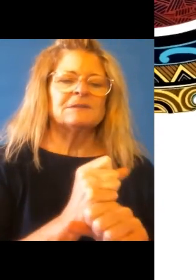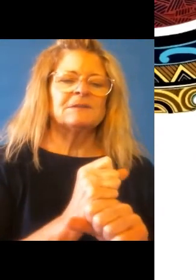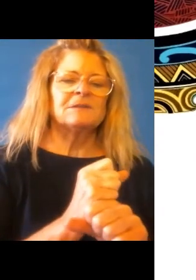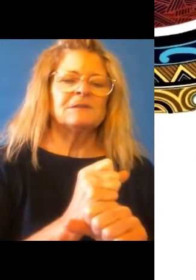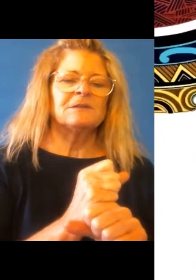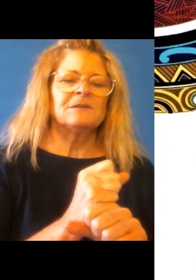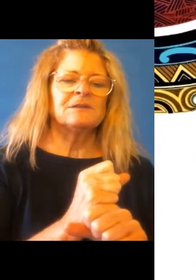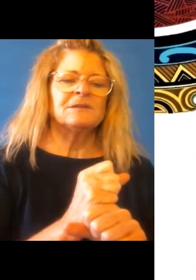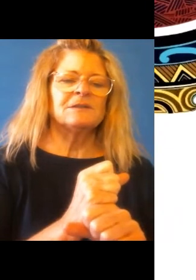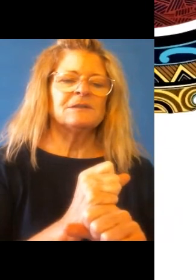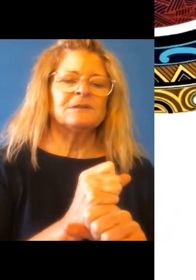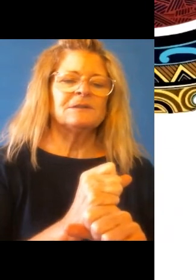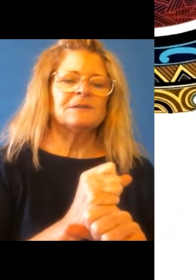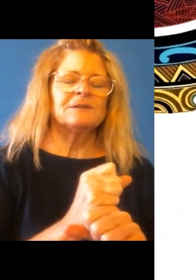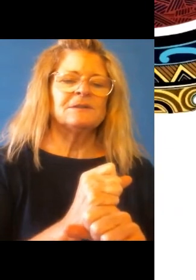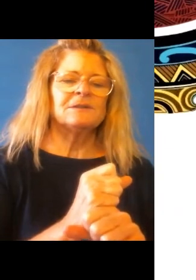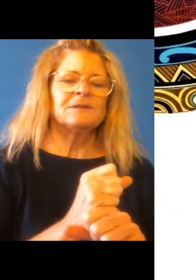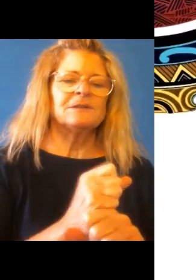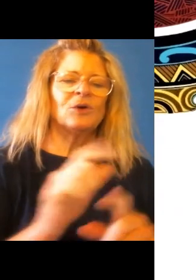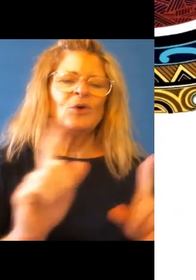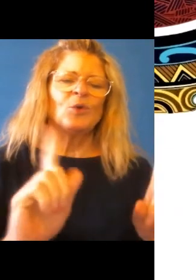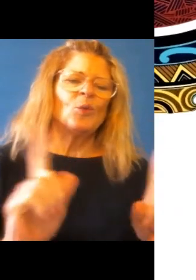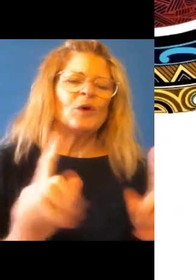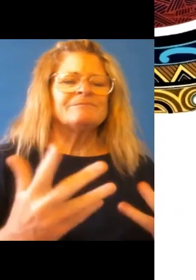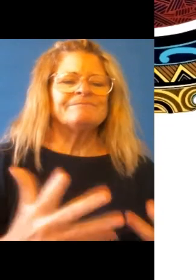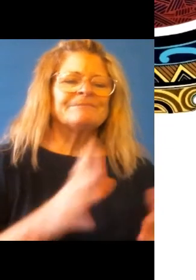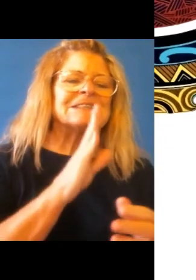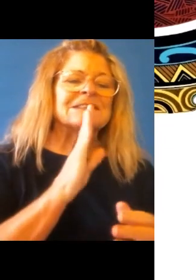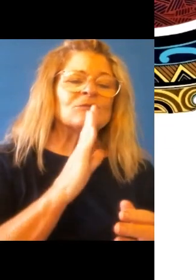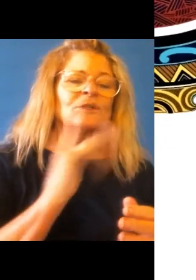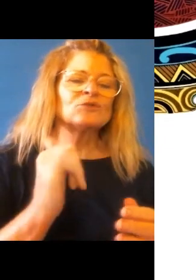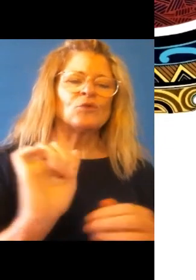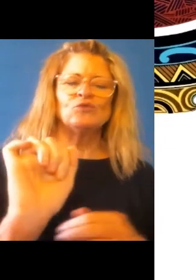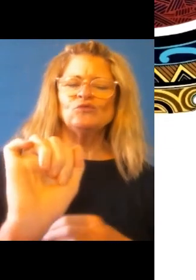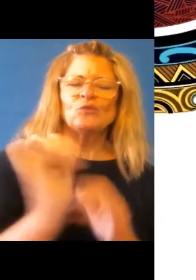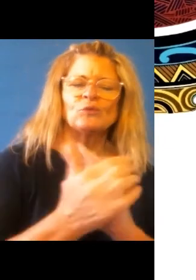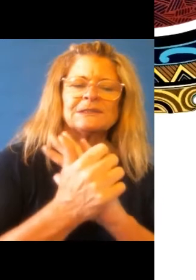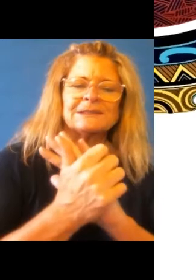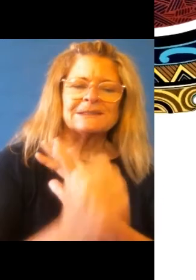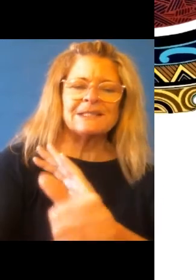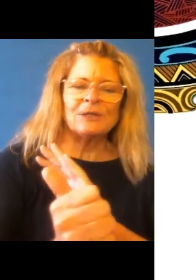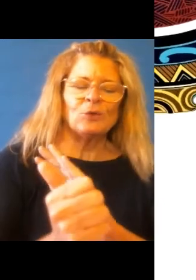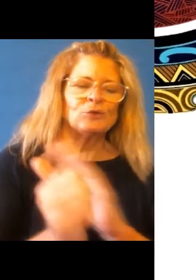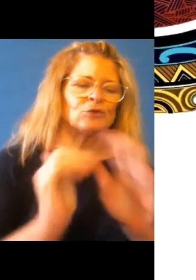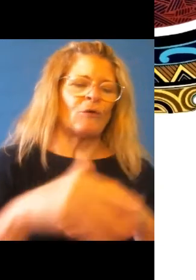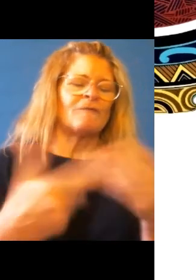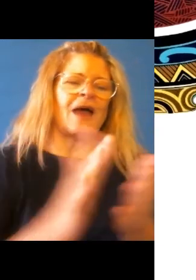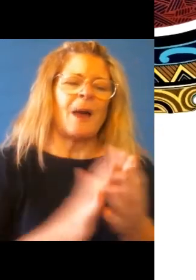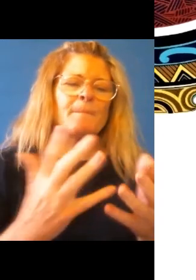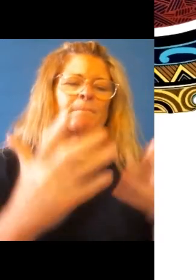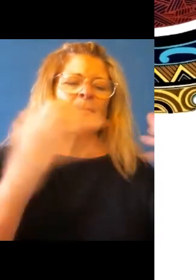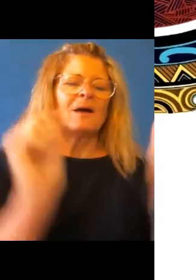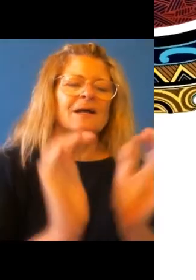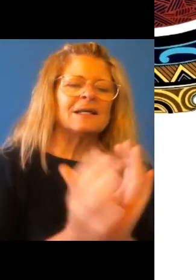What, um, what, are the, what are the secrets? What are the ways that you've used to, uh, convince politicians and, and senior public